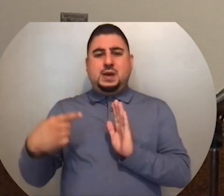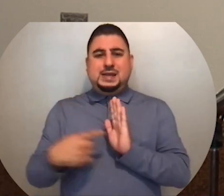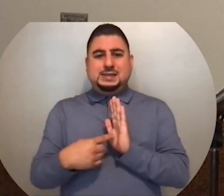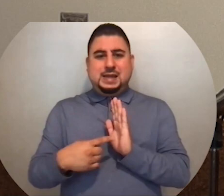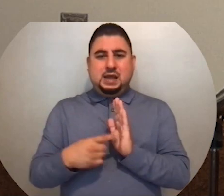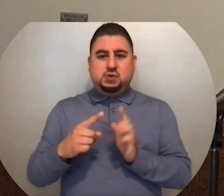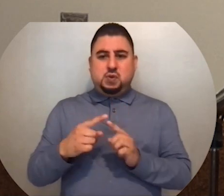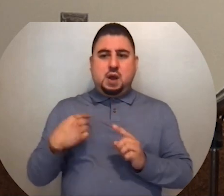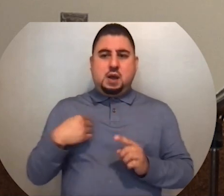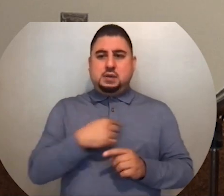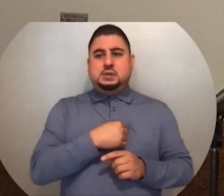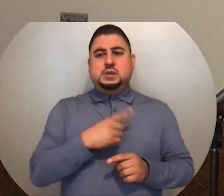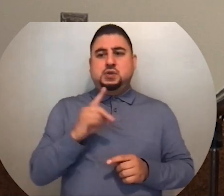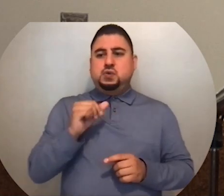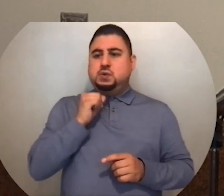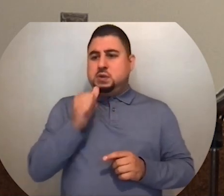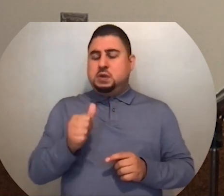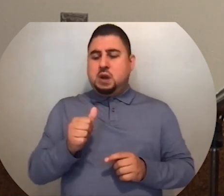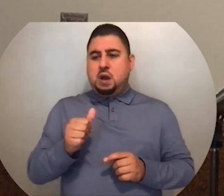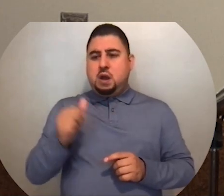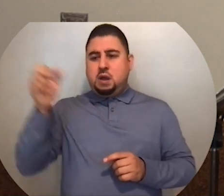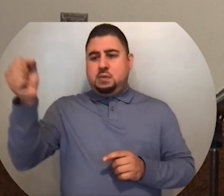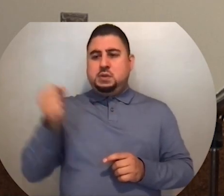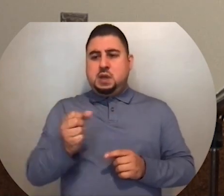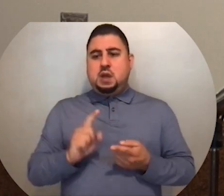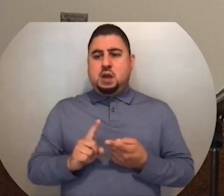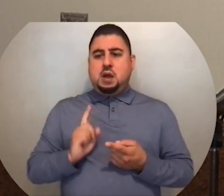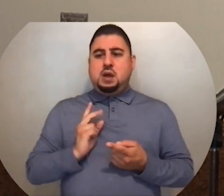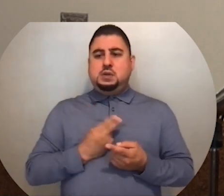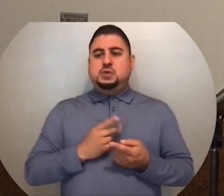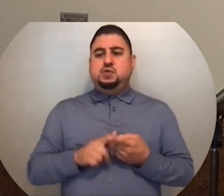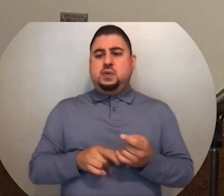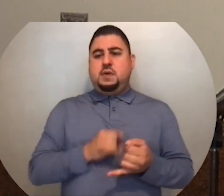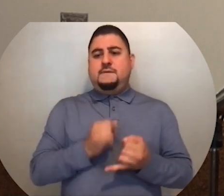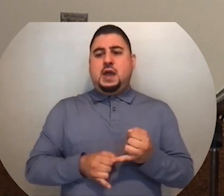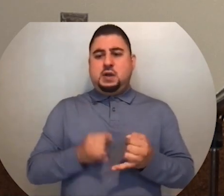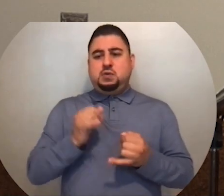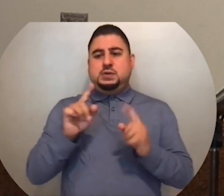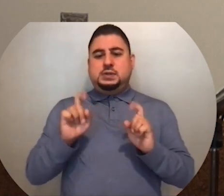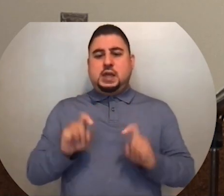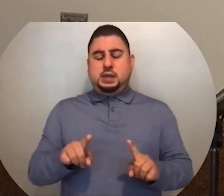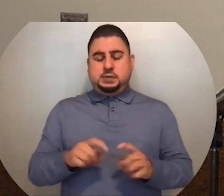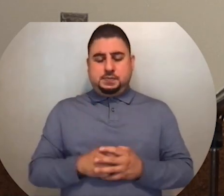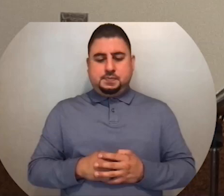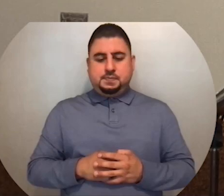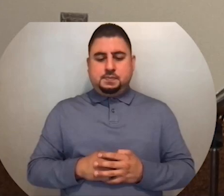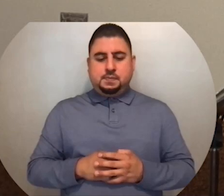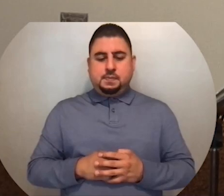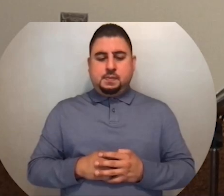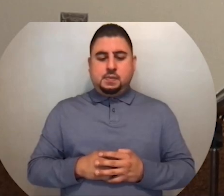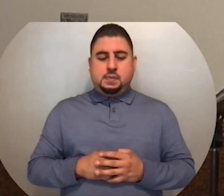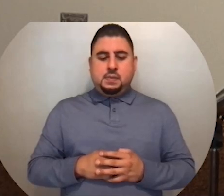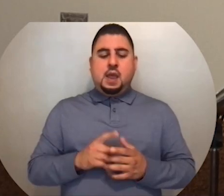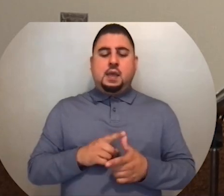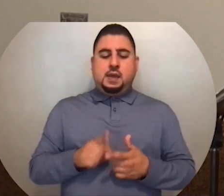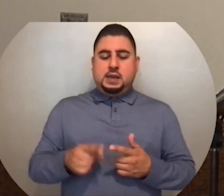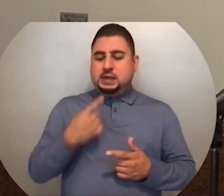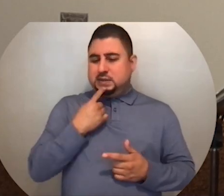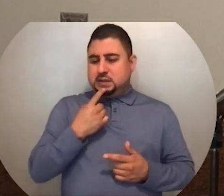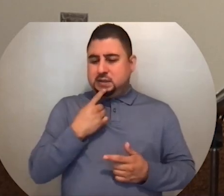debt to us, and do not subject us to the final test. And he said to them,